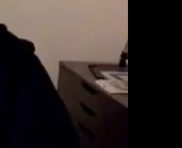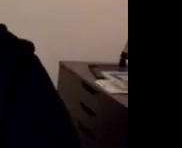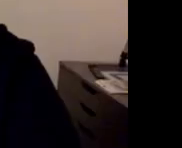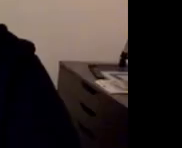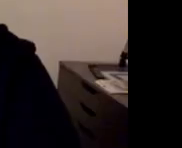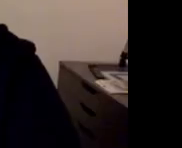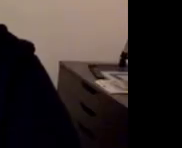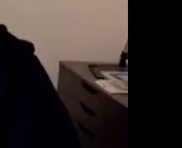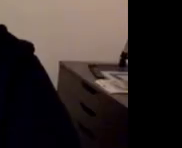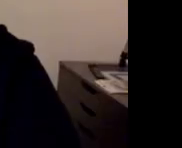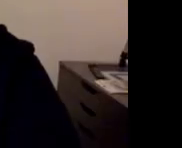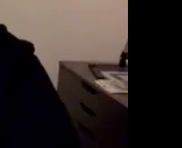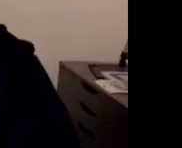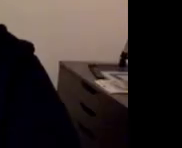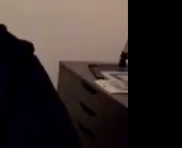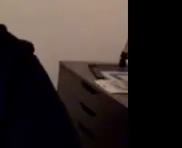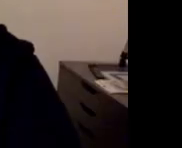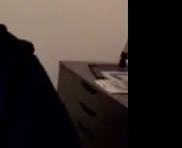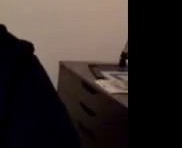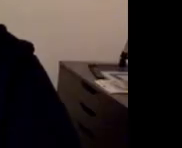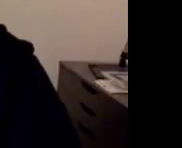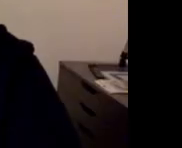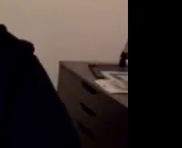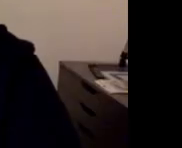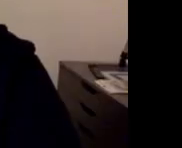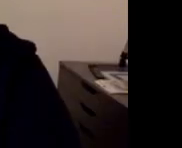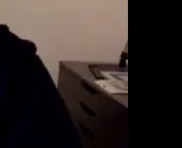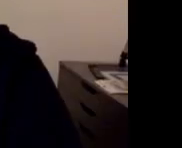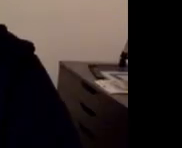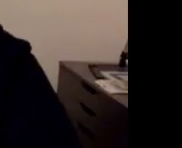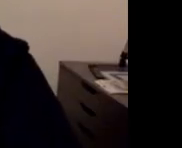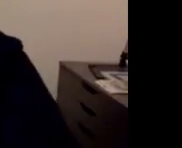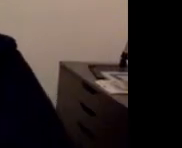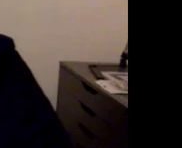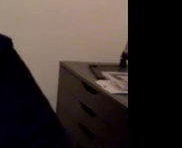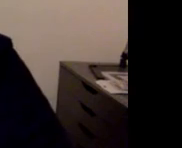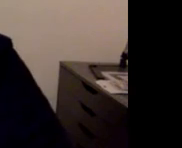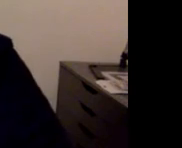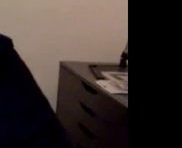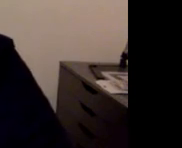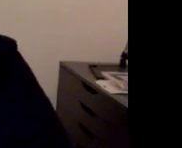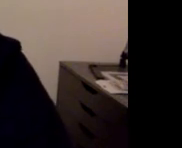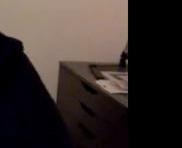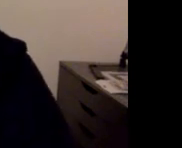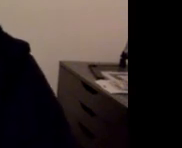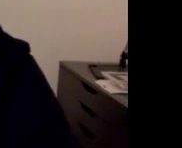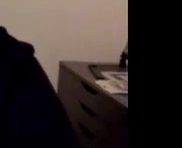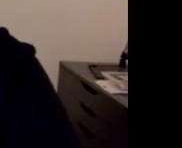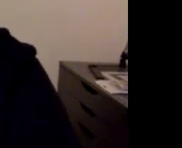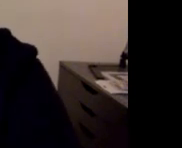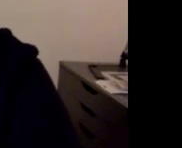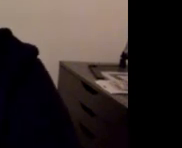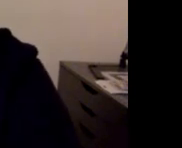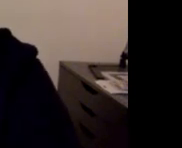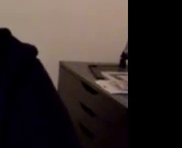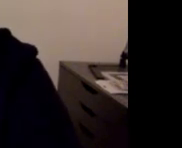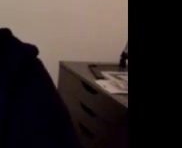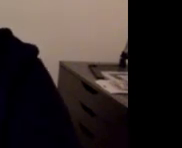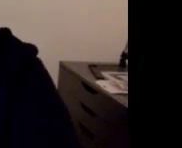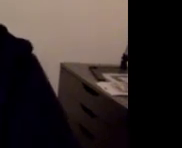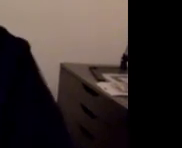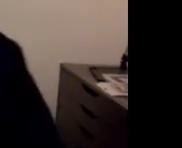Kelly, our interpreters, Jen and Danny, and Courtney, for the labor and care that it's taken to make today happen.